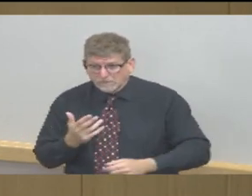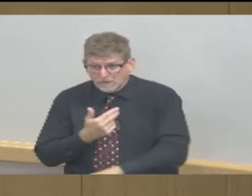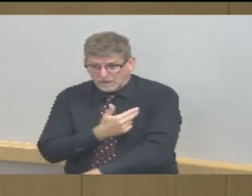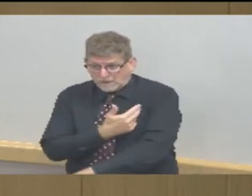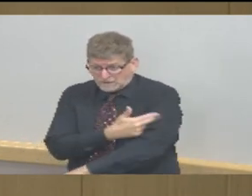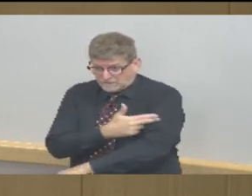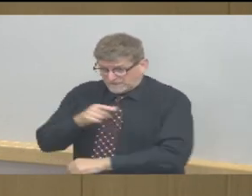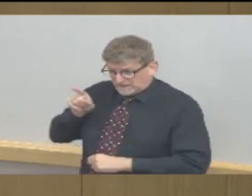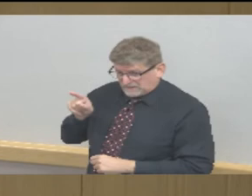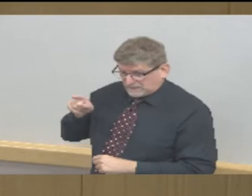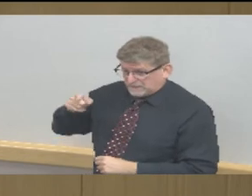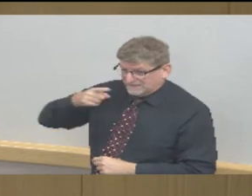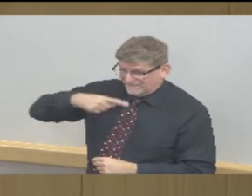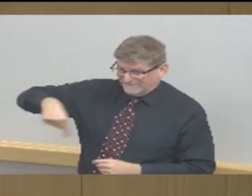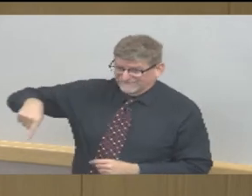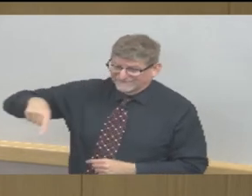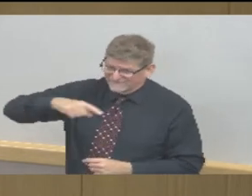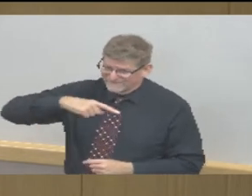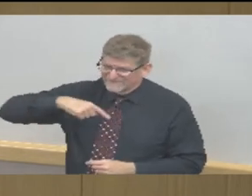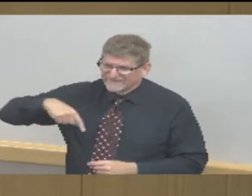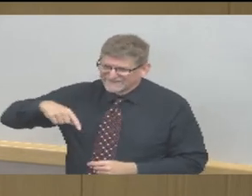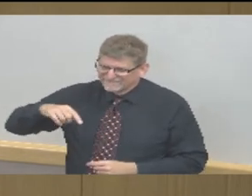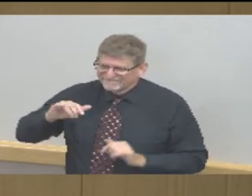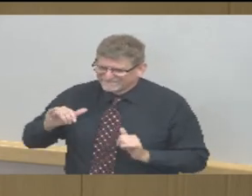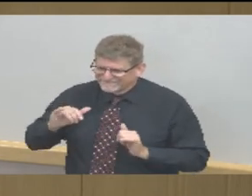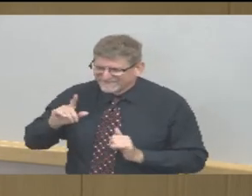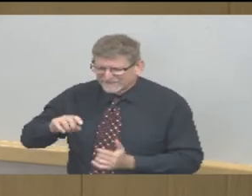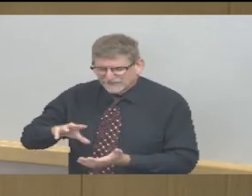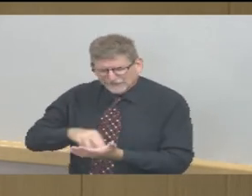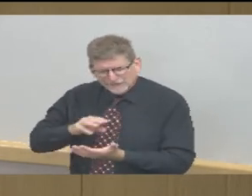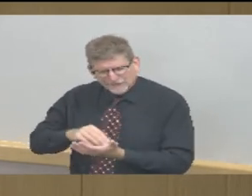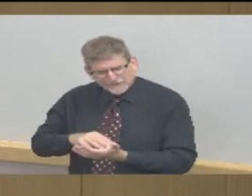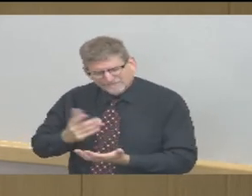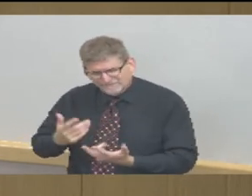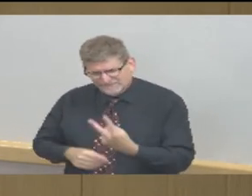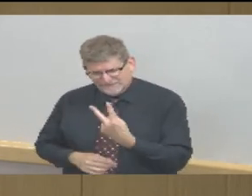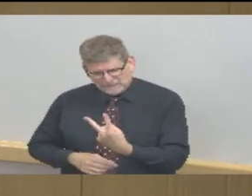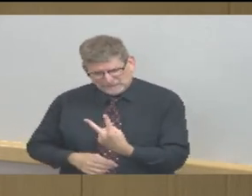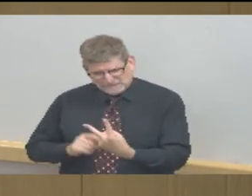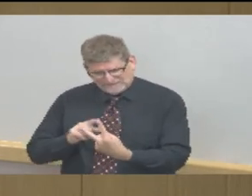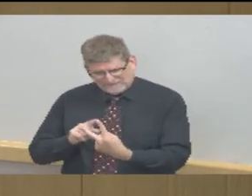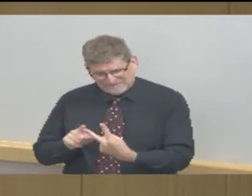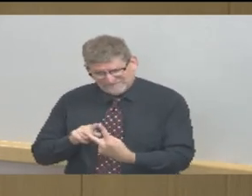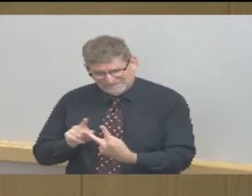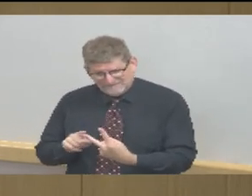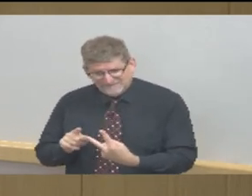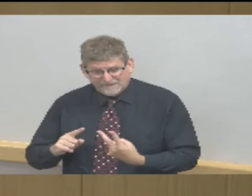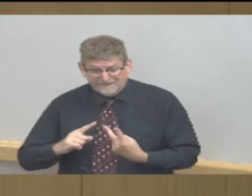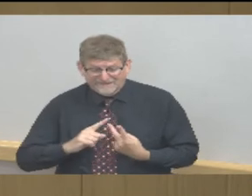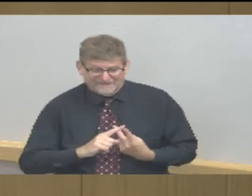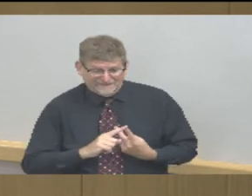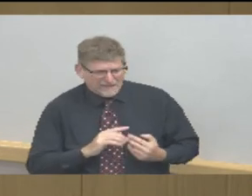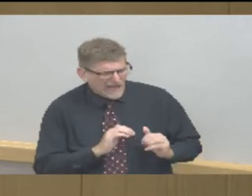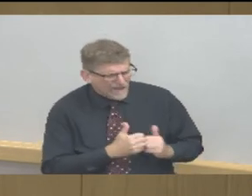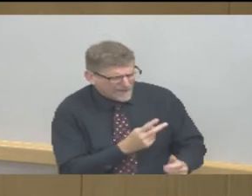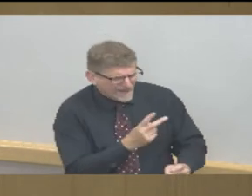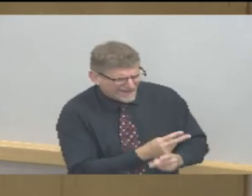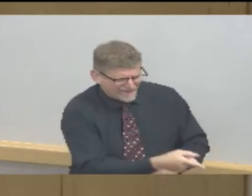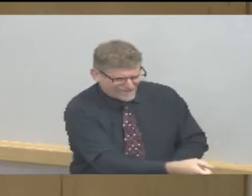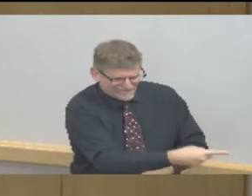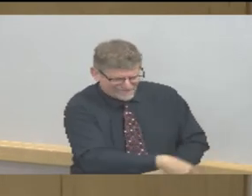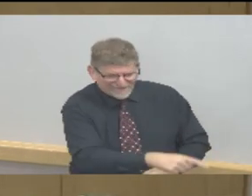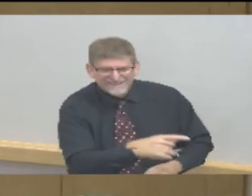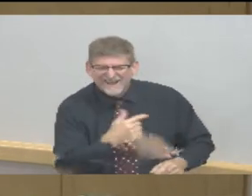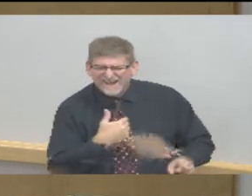do two things at the same time we're going to to learn how to take care of individuals who are COVID positive or suspect or suspect suspect out